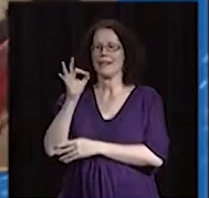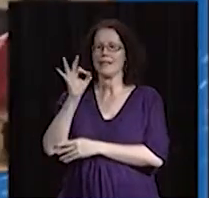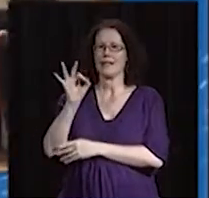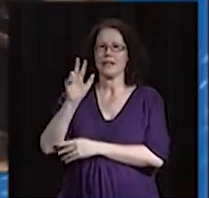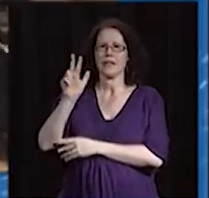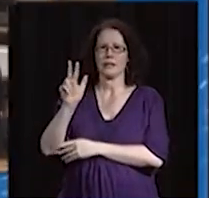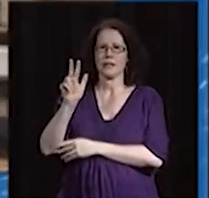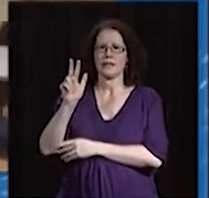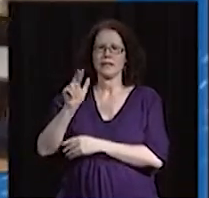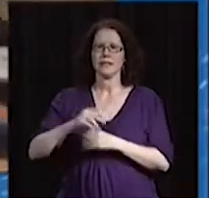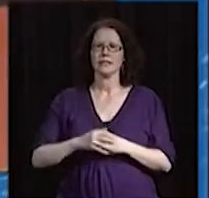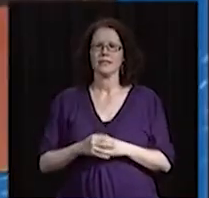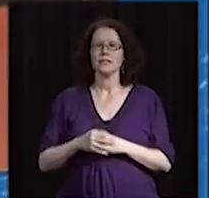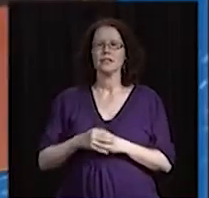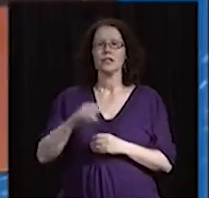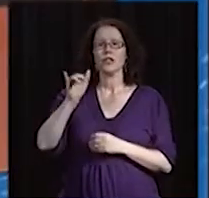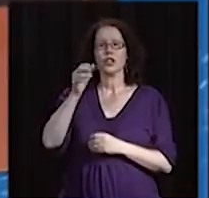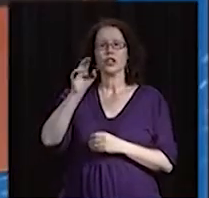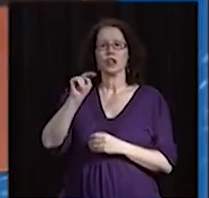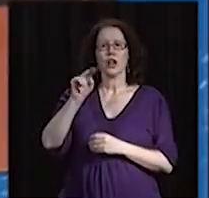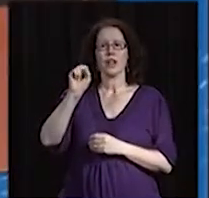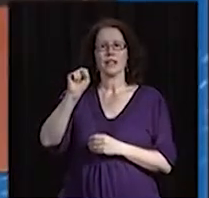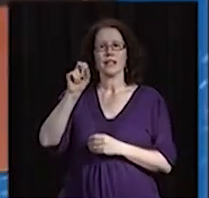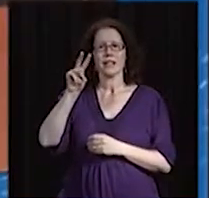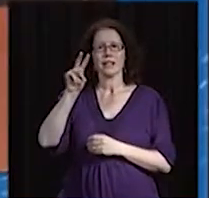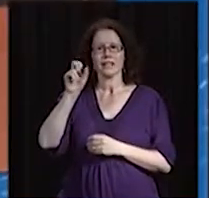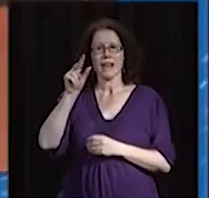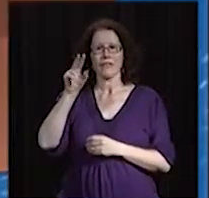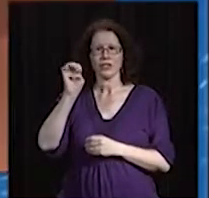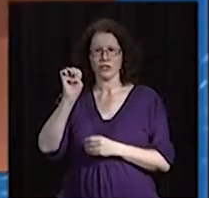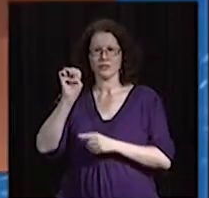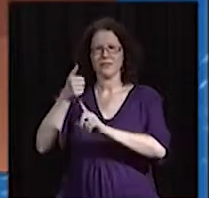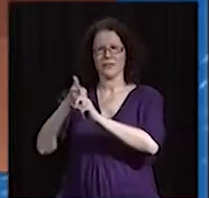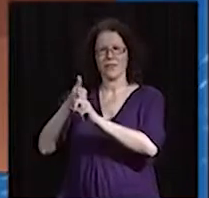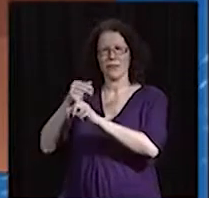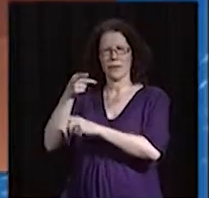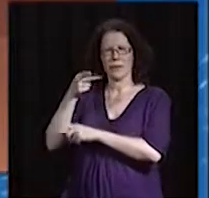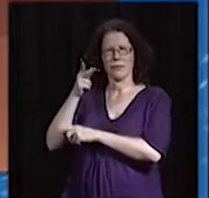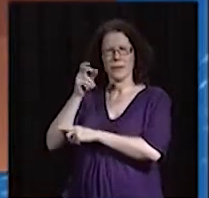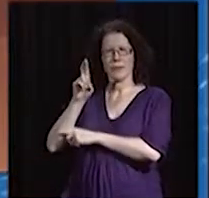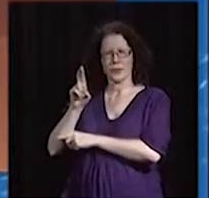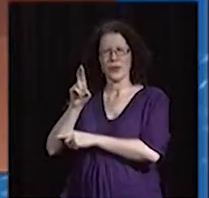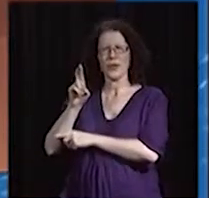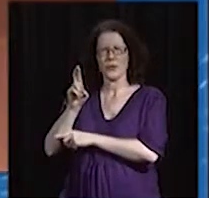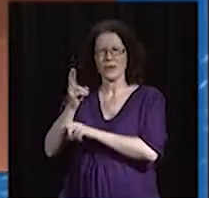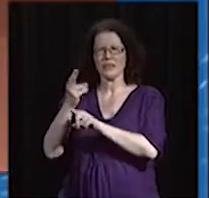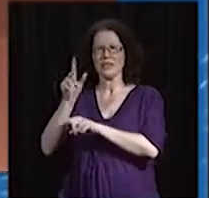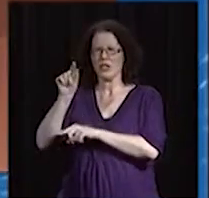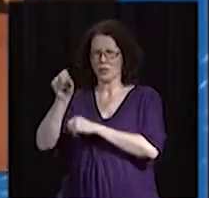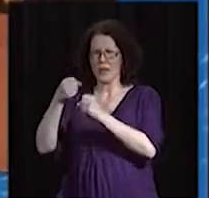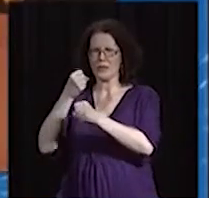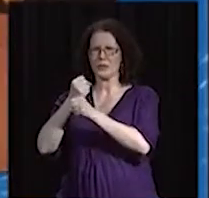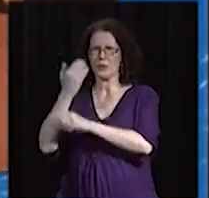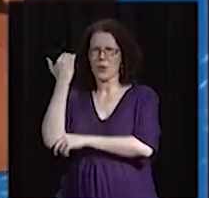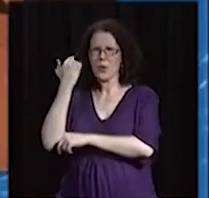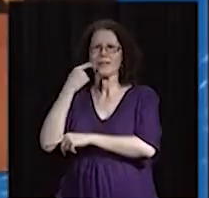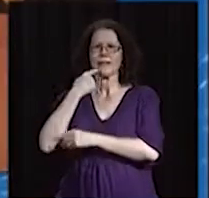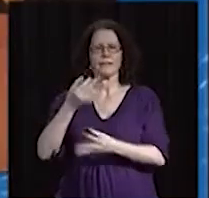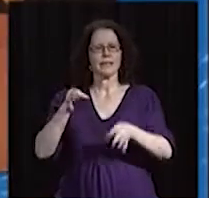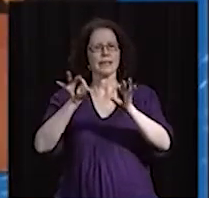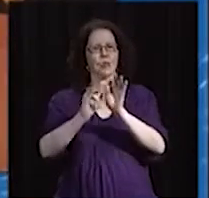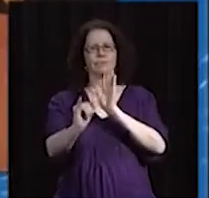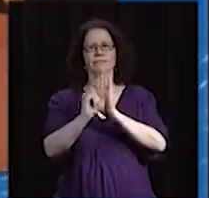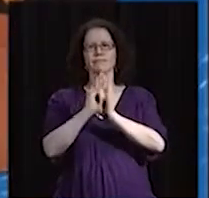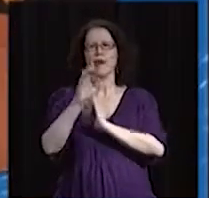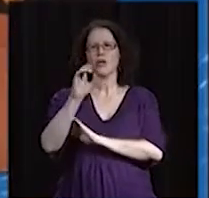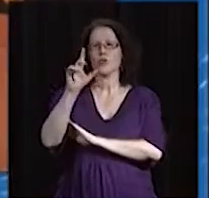at the time, John Savage, said designating the month of October showed the province's commitment to celebrating the history and